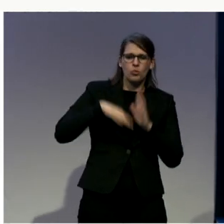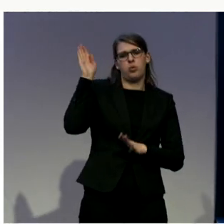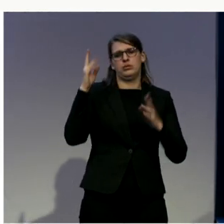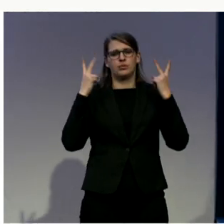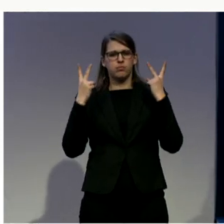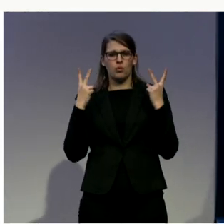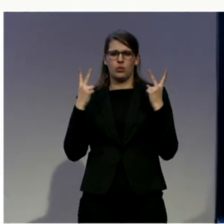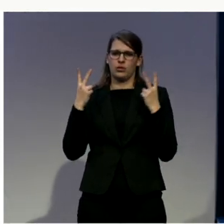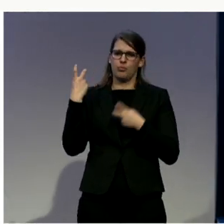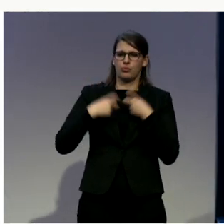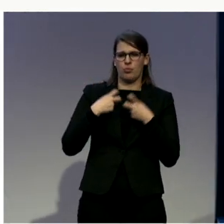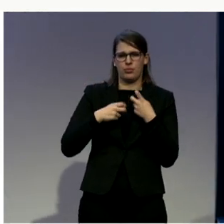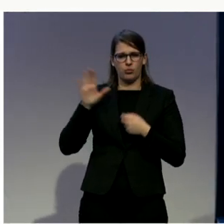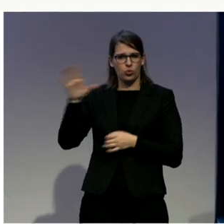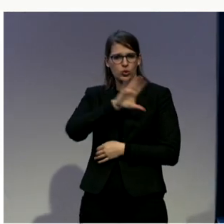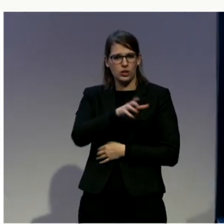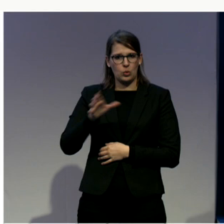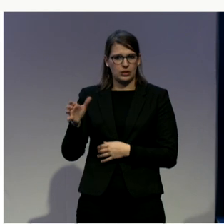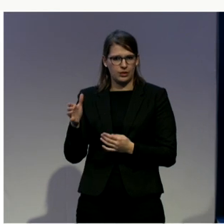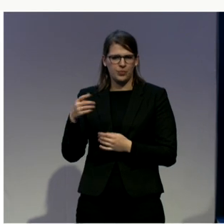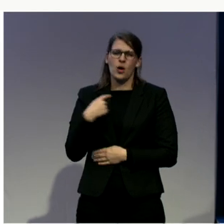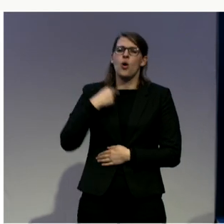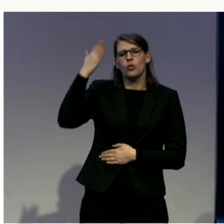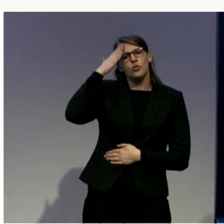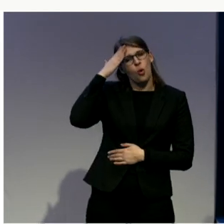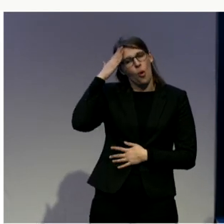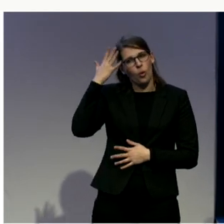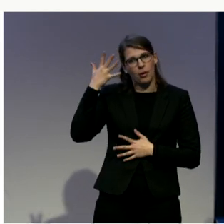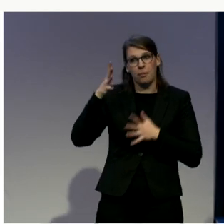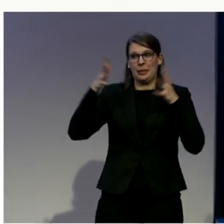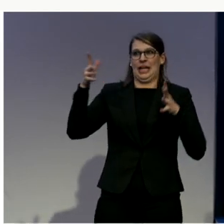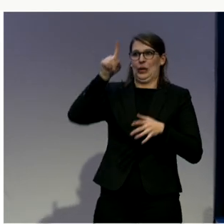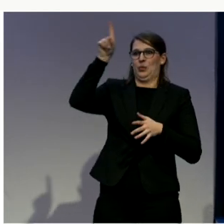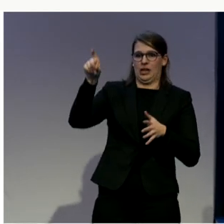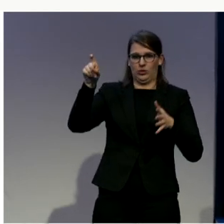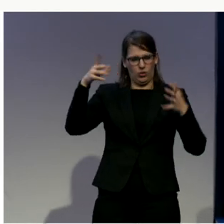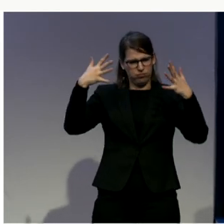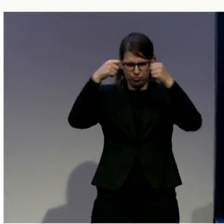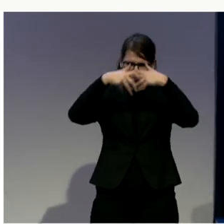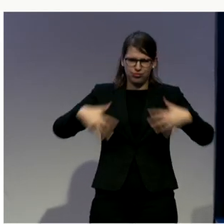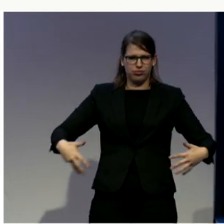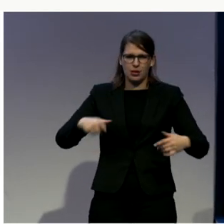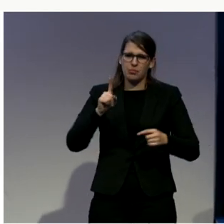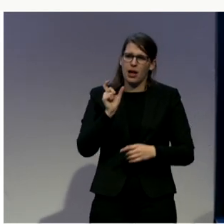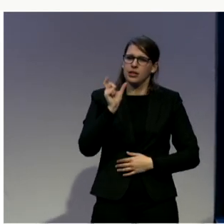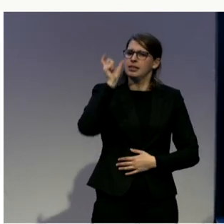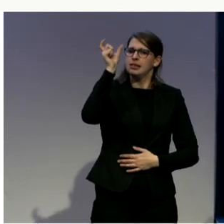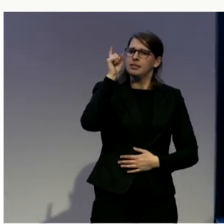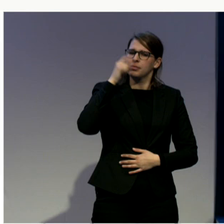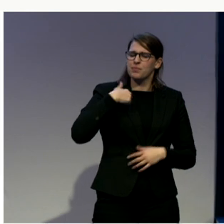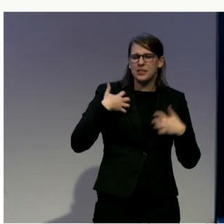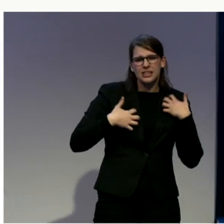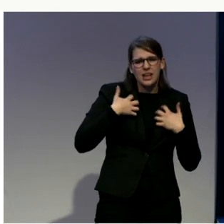And I know that's kind of broad, but it's just really interesting to see all the different countries here,